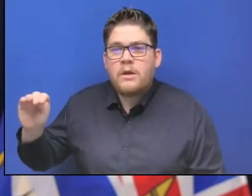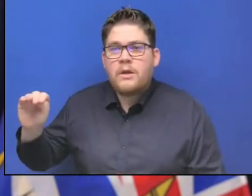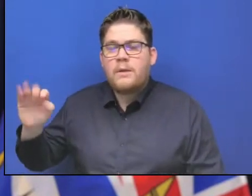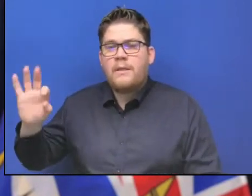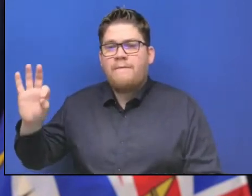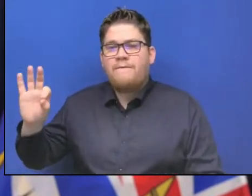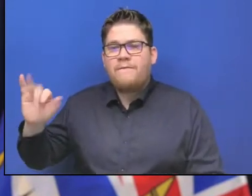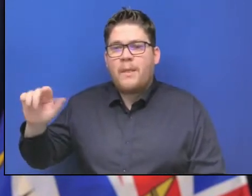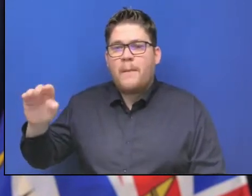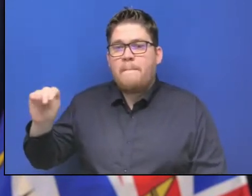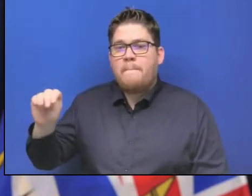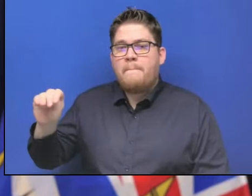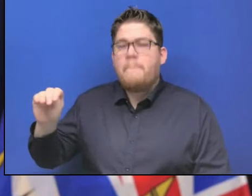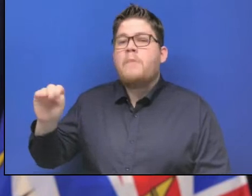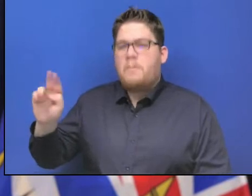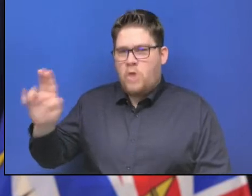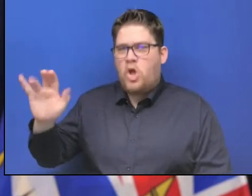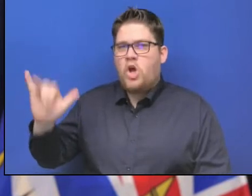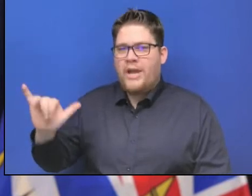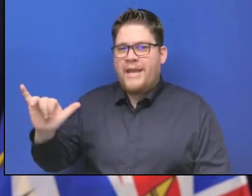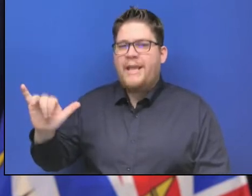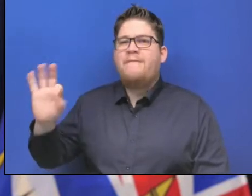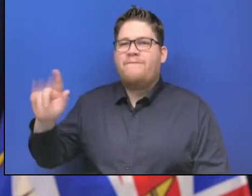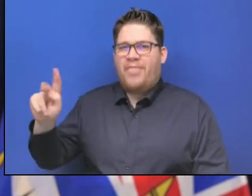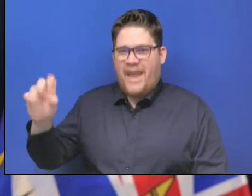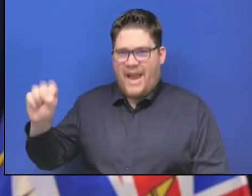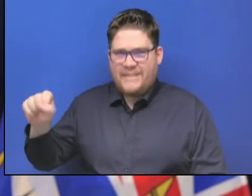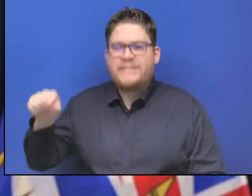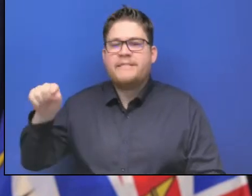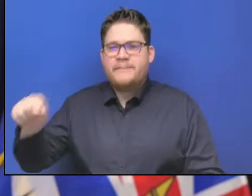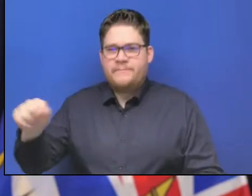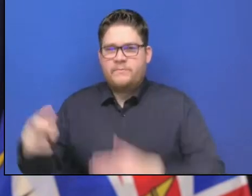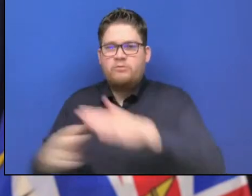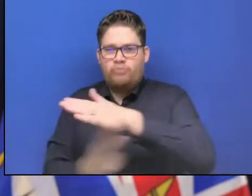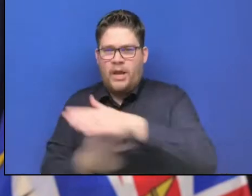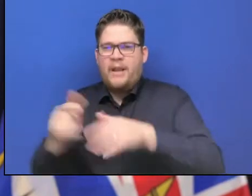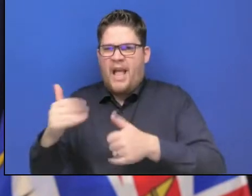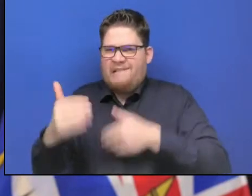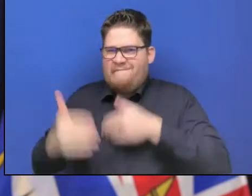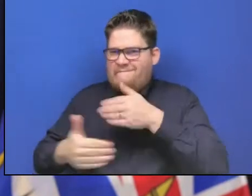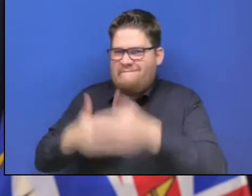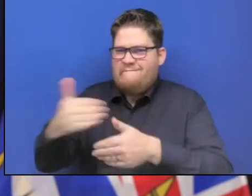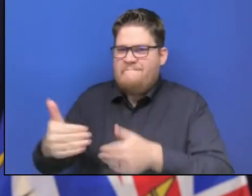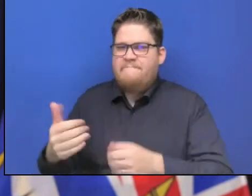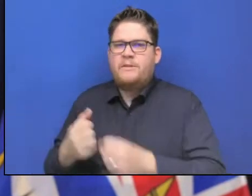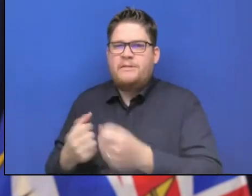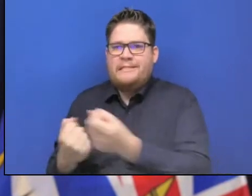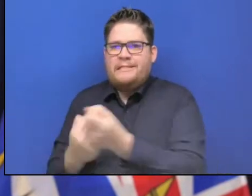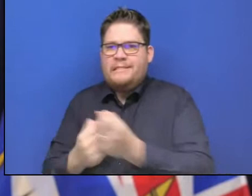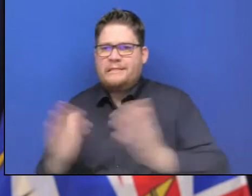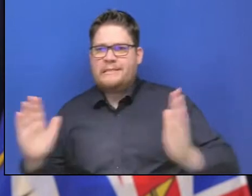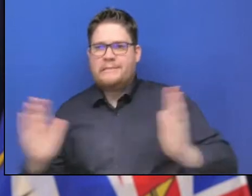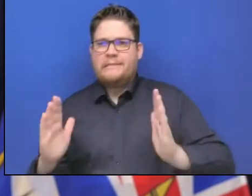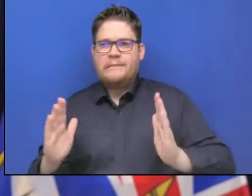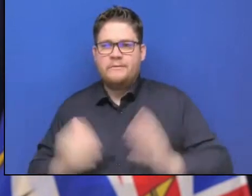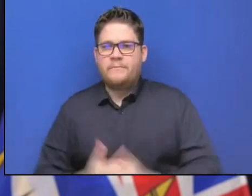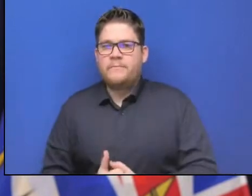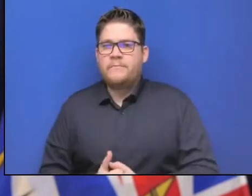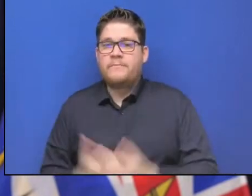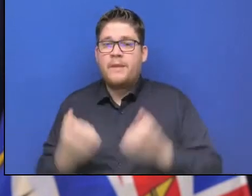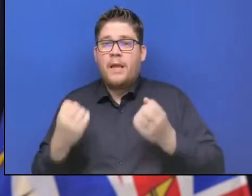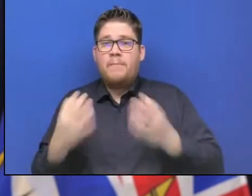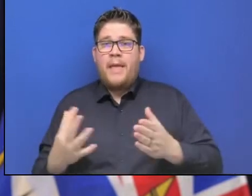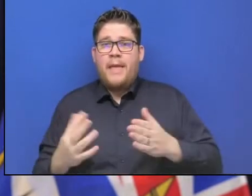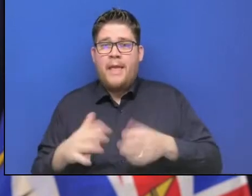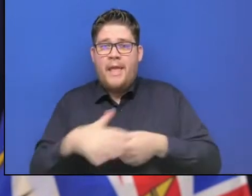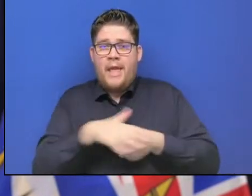on the Coquihalla in river work. This is happening at many sites to prevent further erosion and to properly channeling